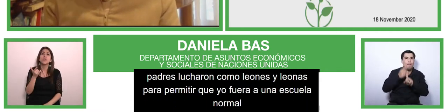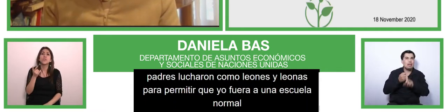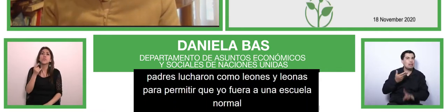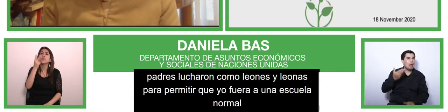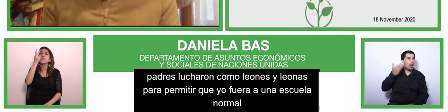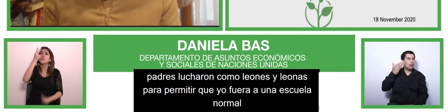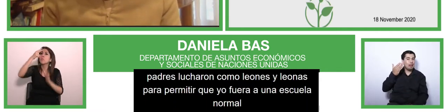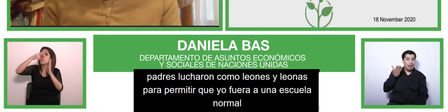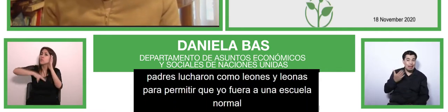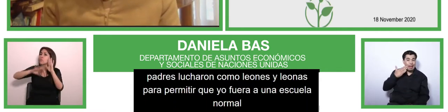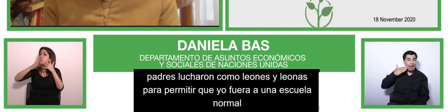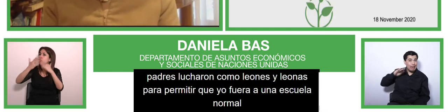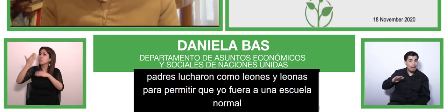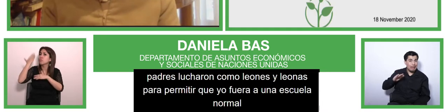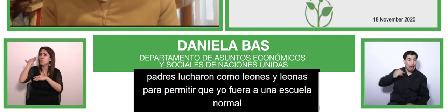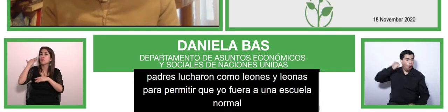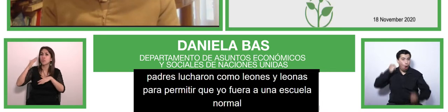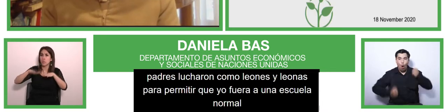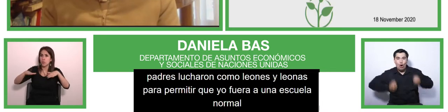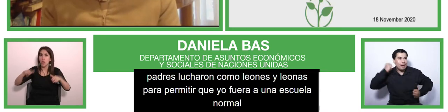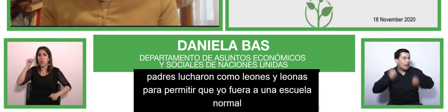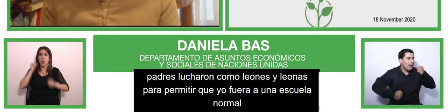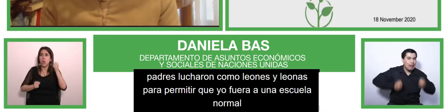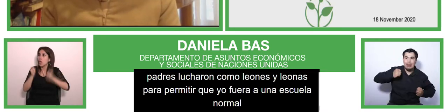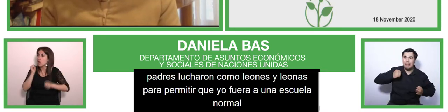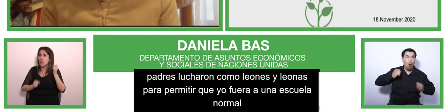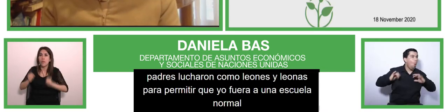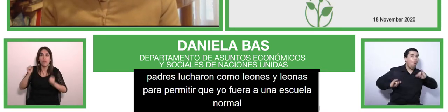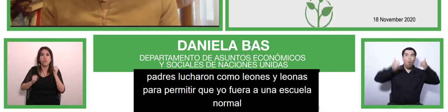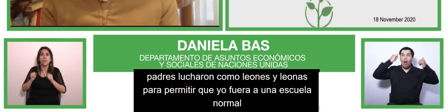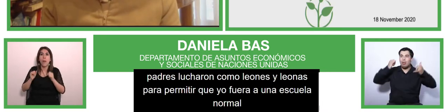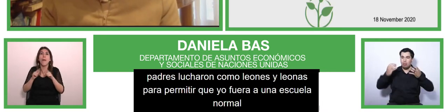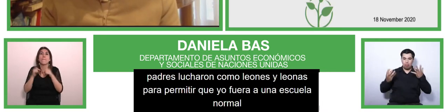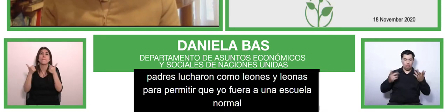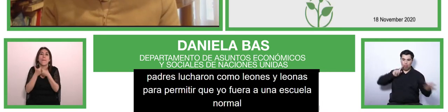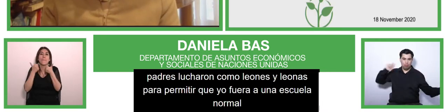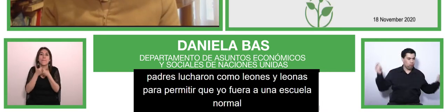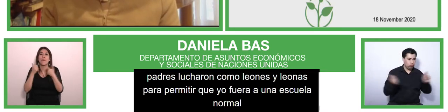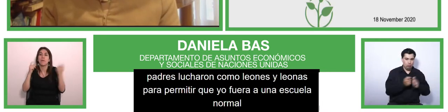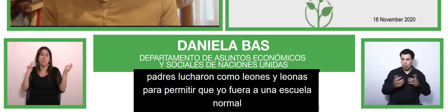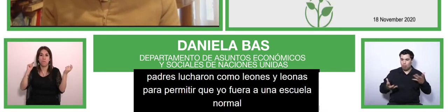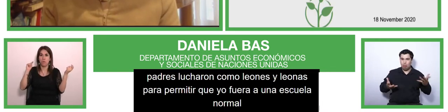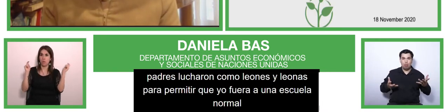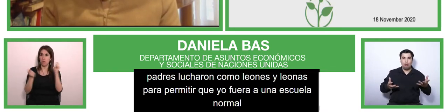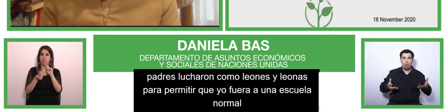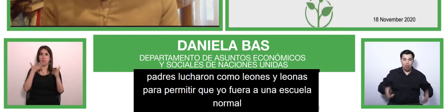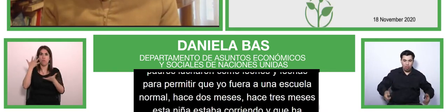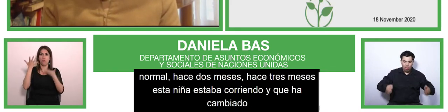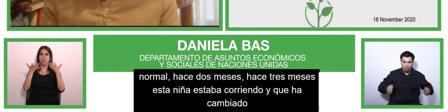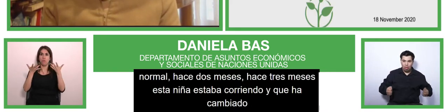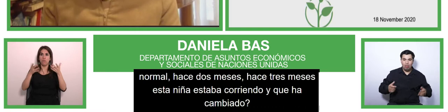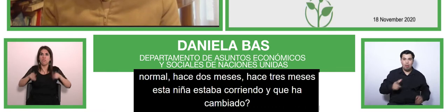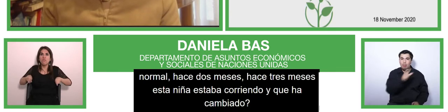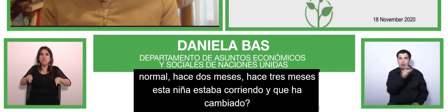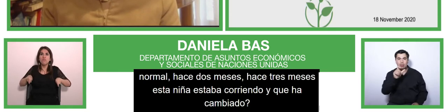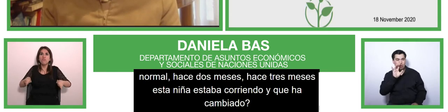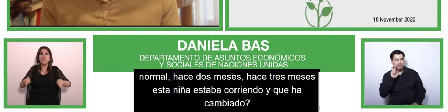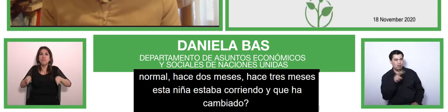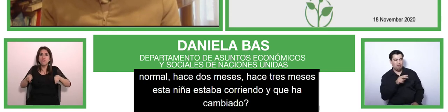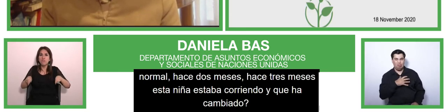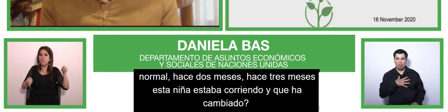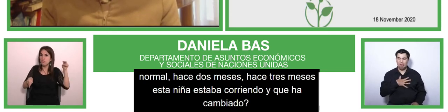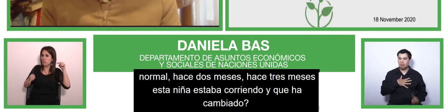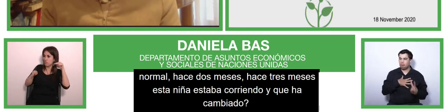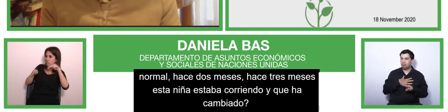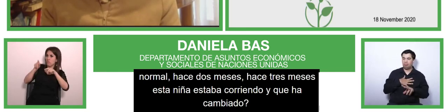was running what has changed if not prejudices and architectural